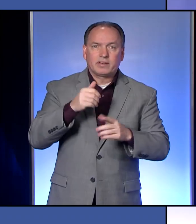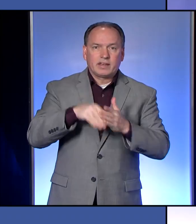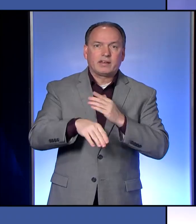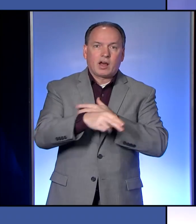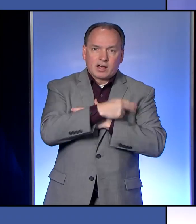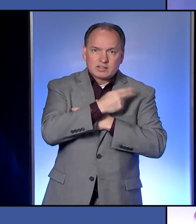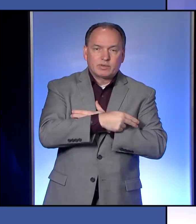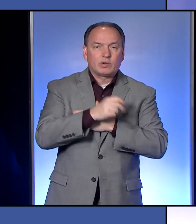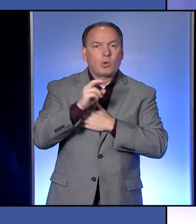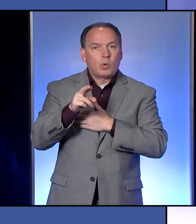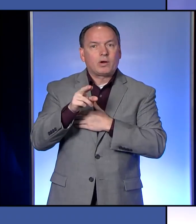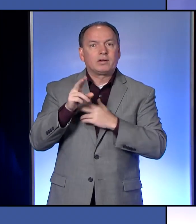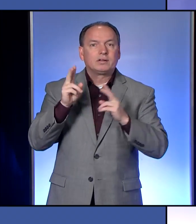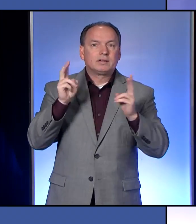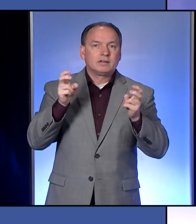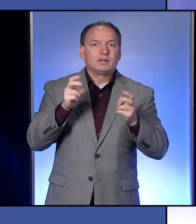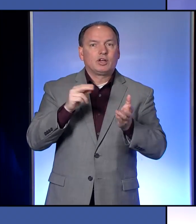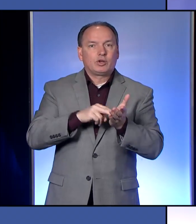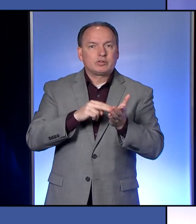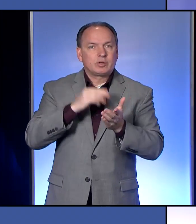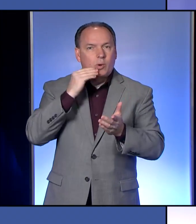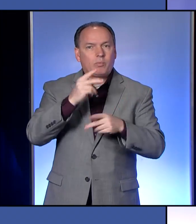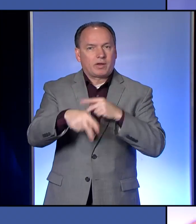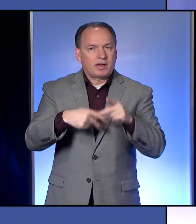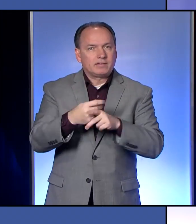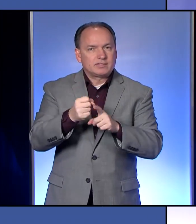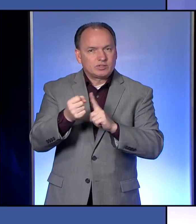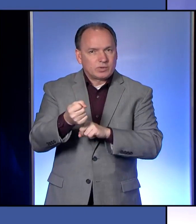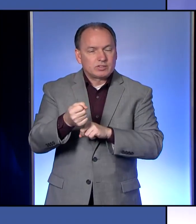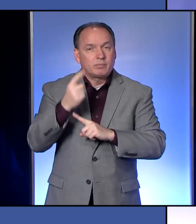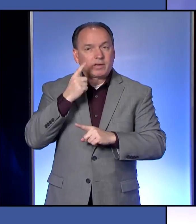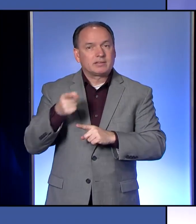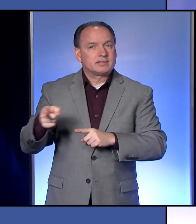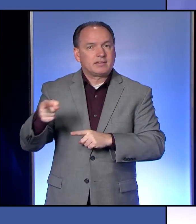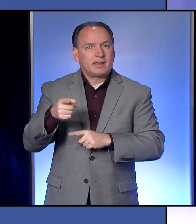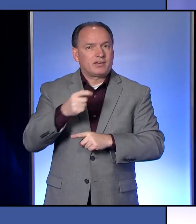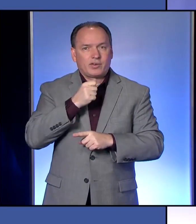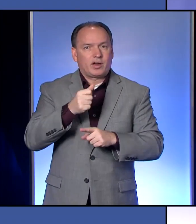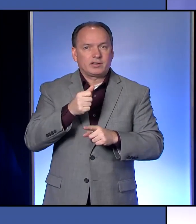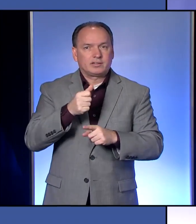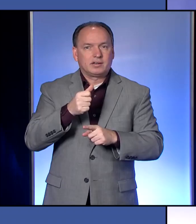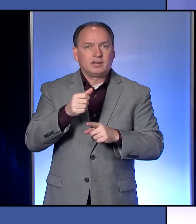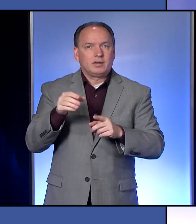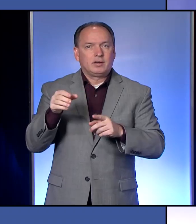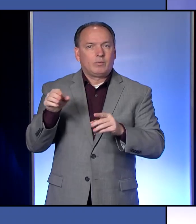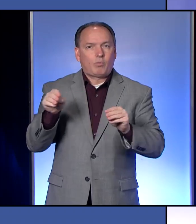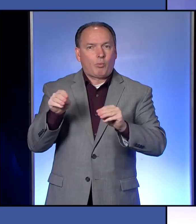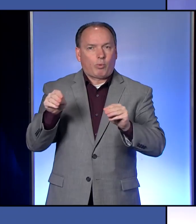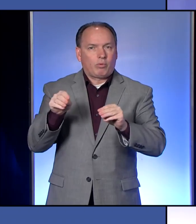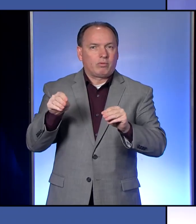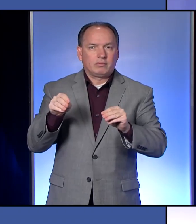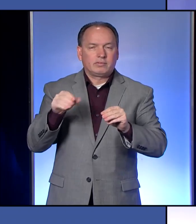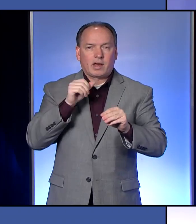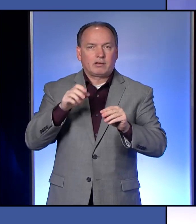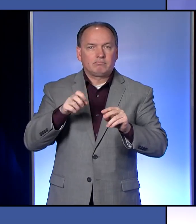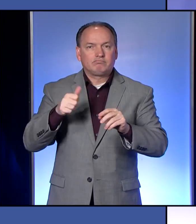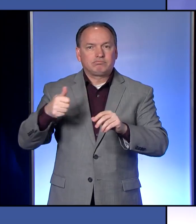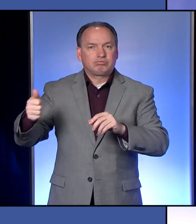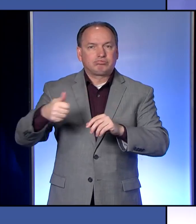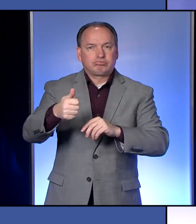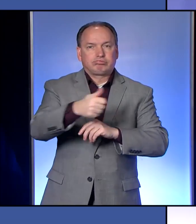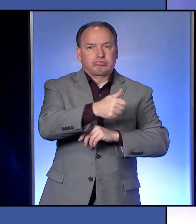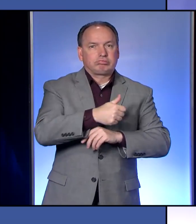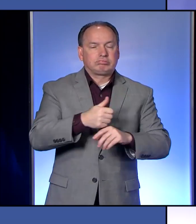hospital or a nursing home type situation, because they don't, they aren't mobile, they're not out, they're not about in our community.